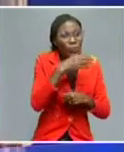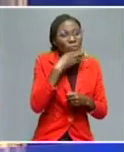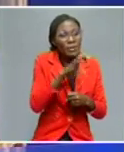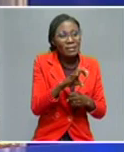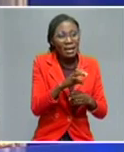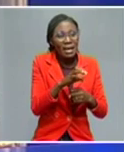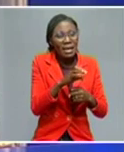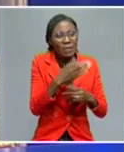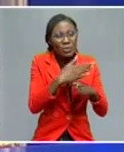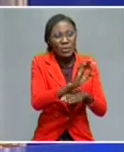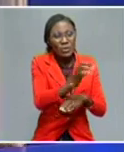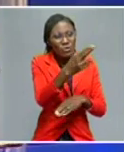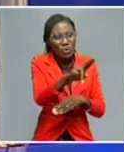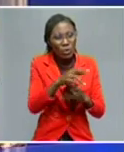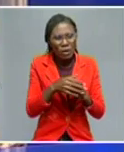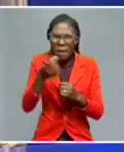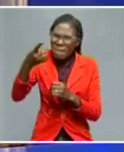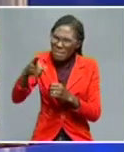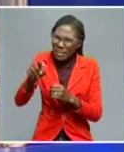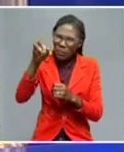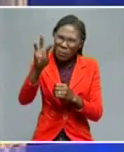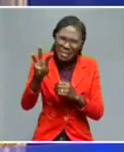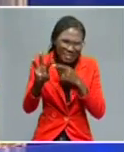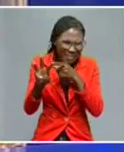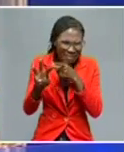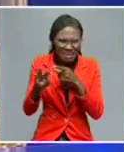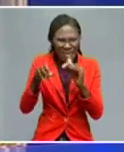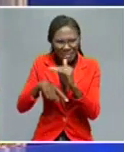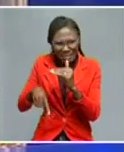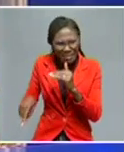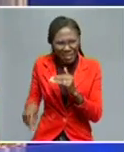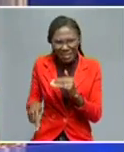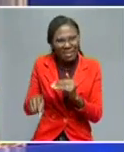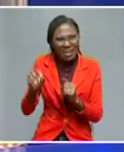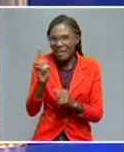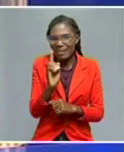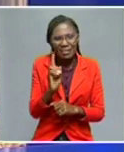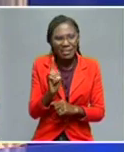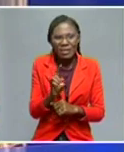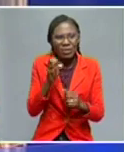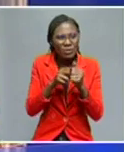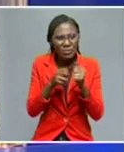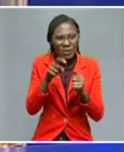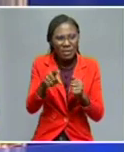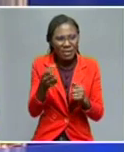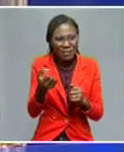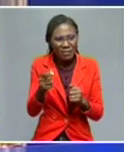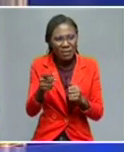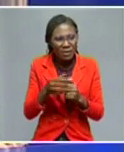Western countries, particularly Britain and the United States, have no moral standing